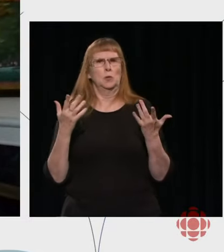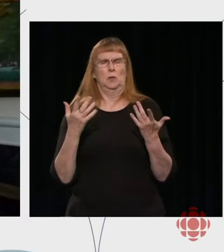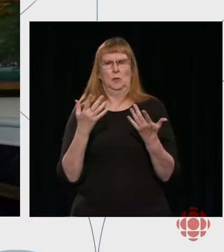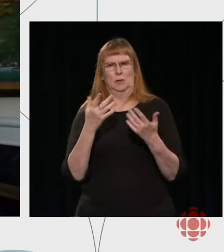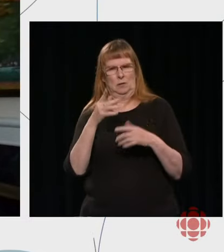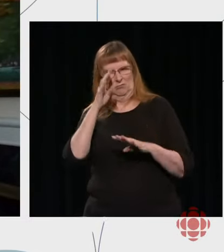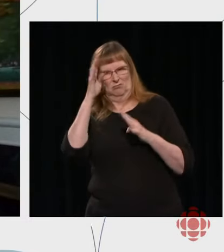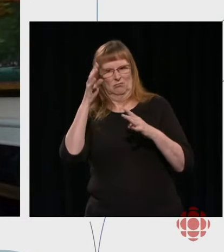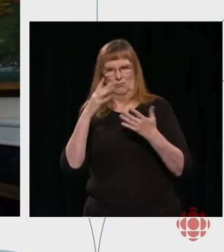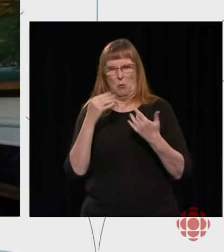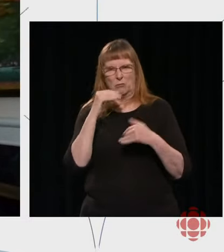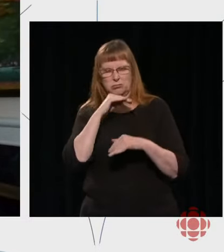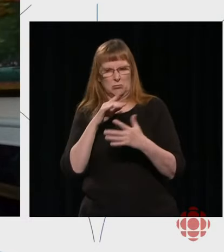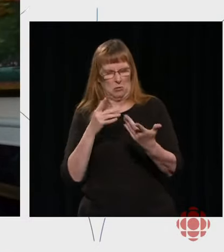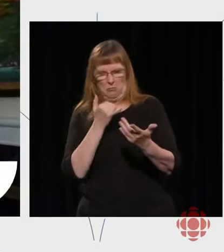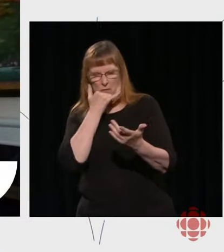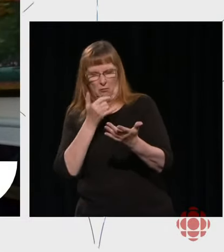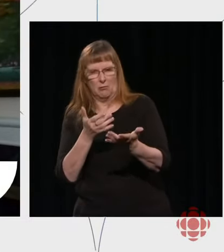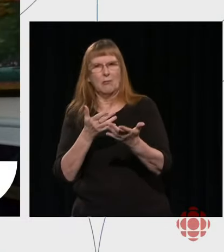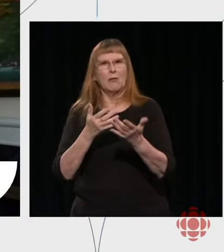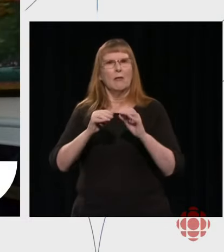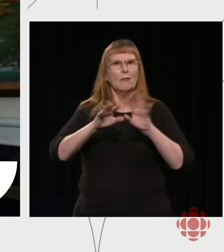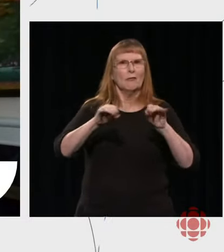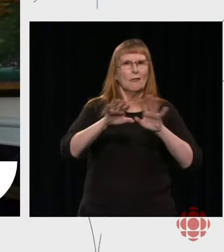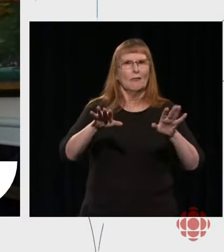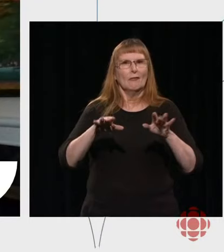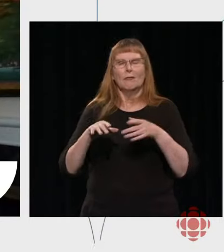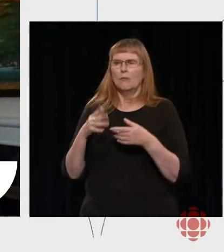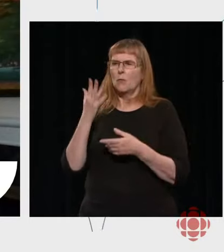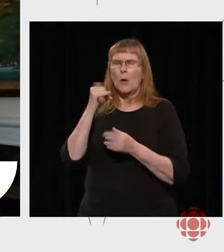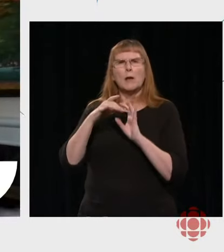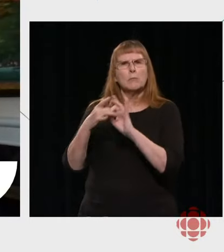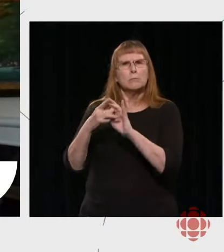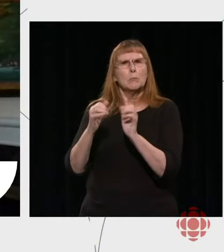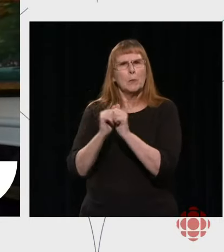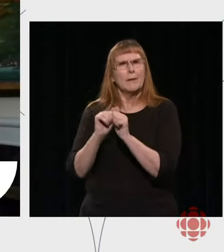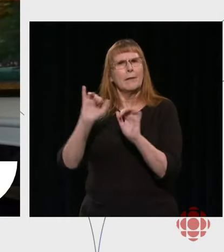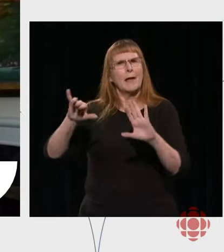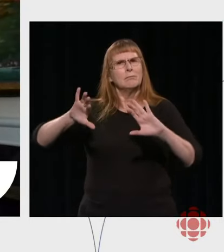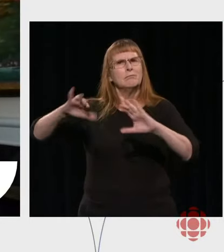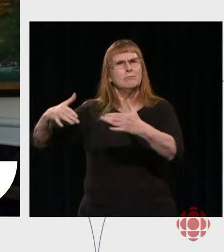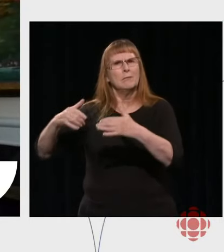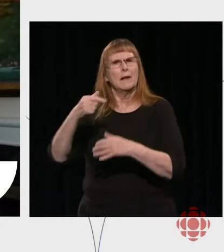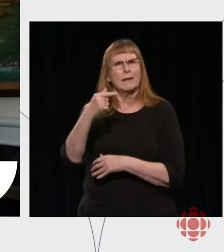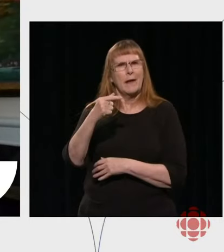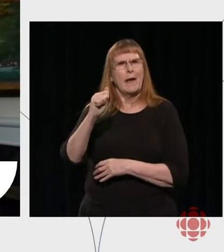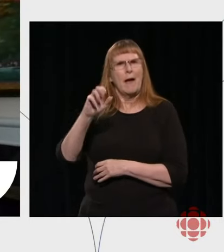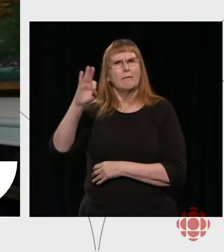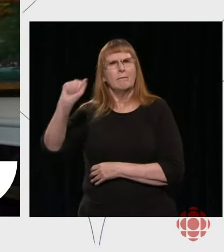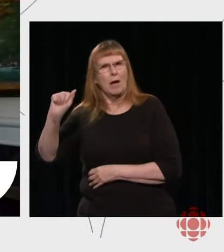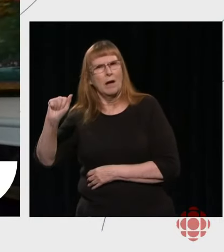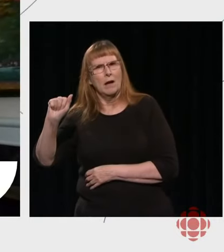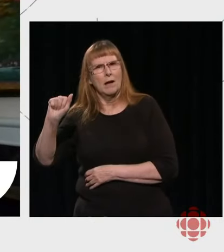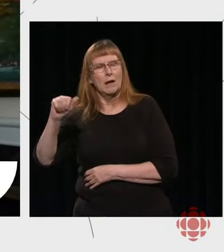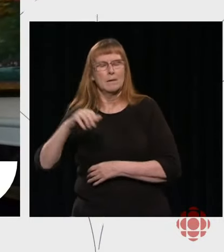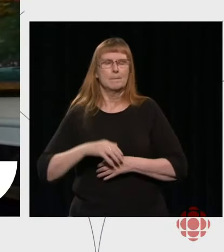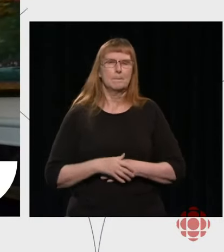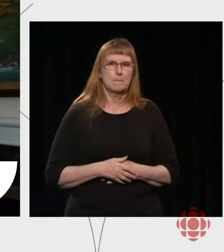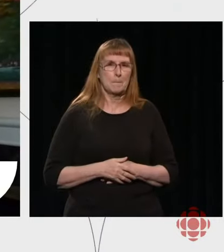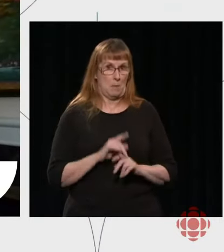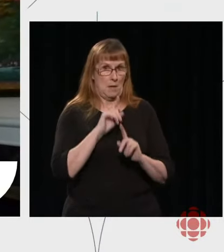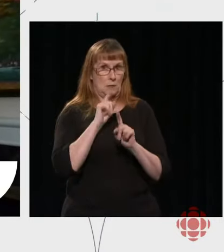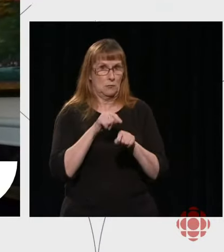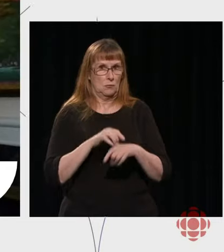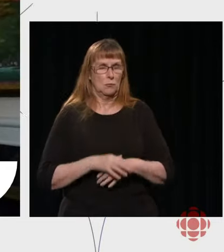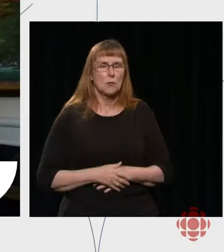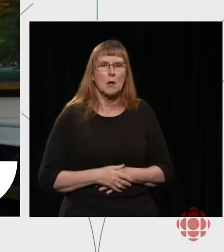And, of course, we are extremely concerned, and I think you've heard it a couple of times in this conversation,